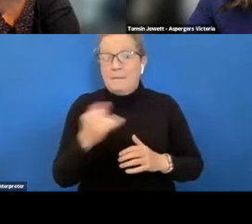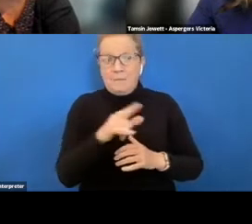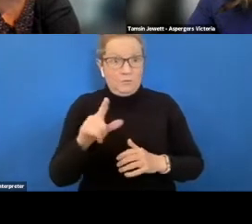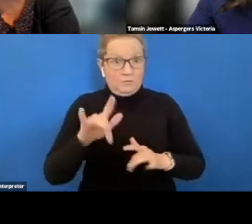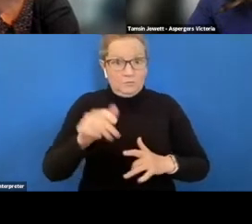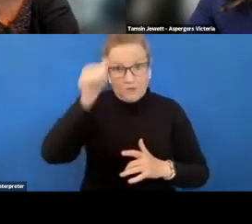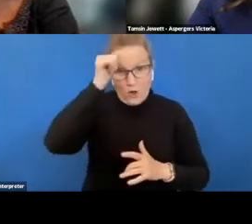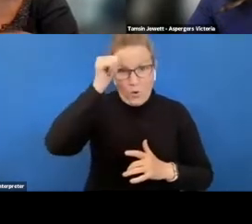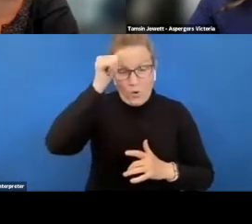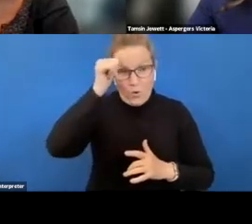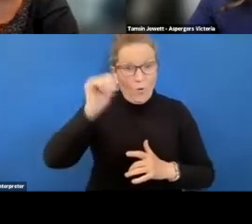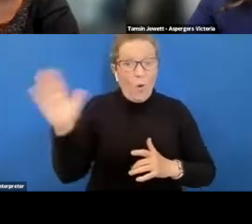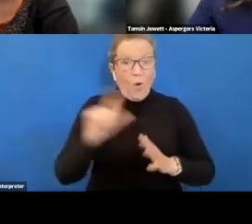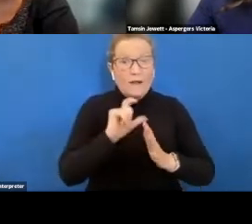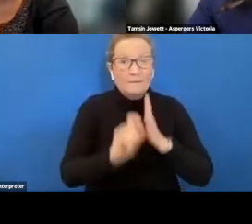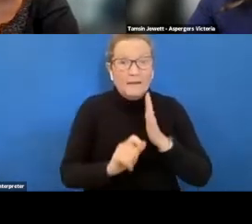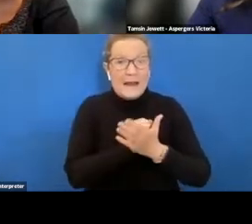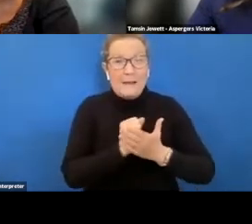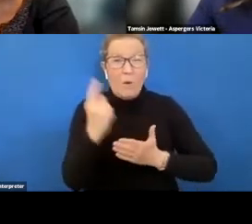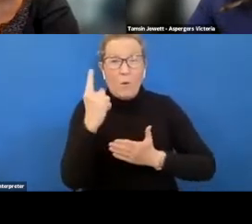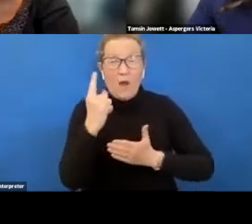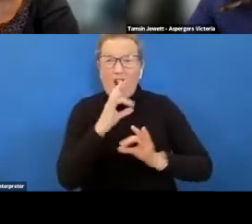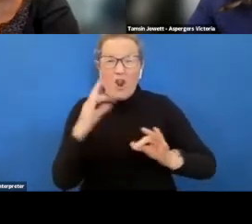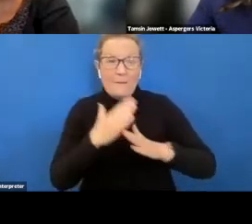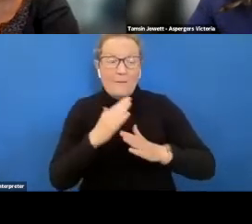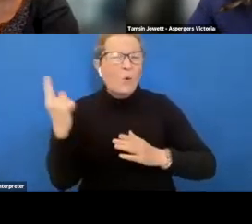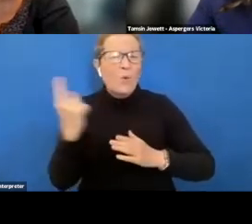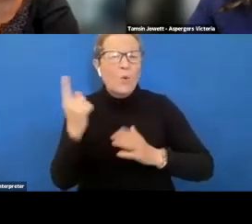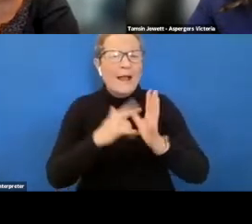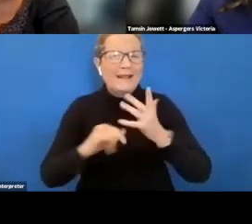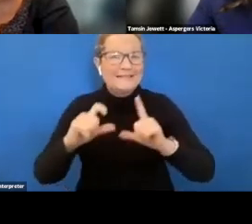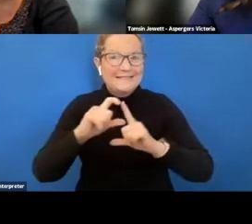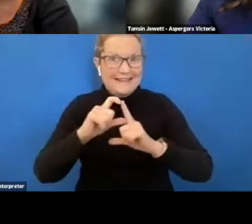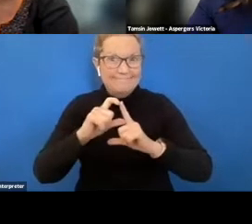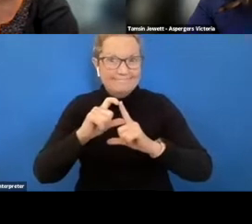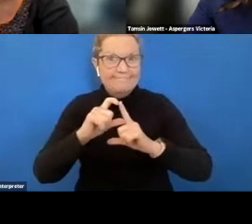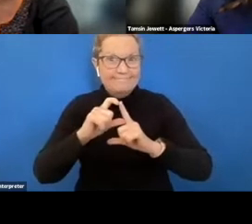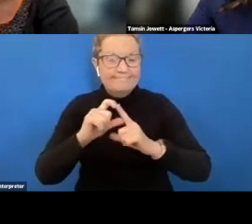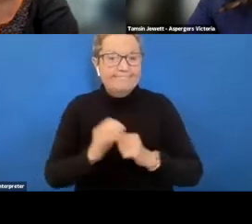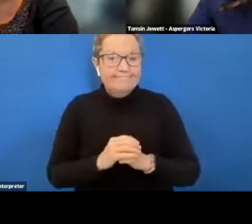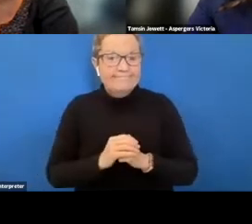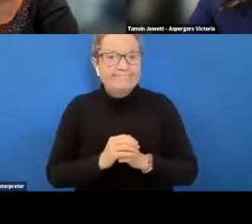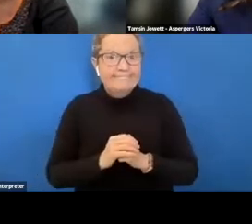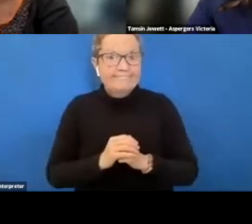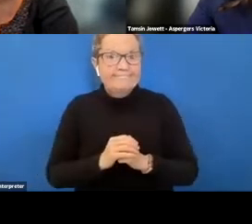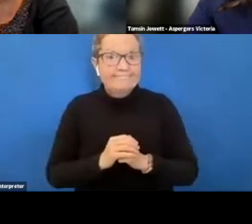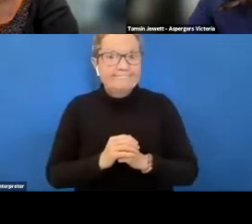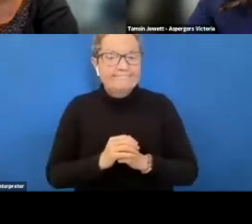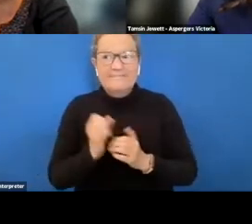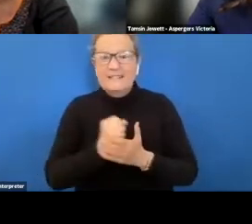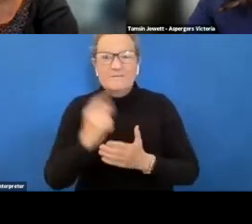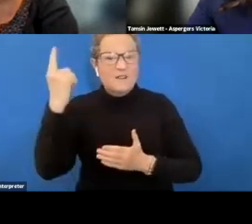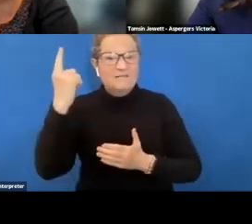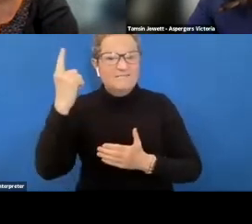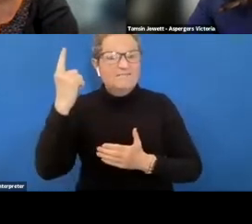highest of all disabilities and six times higher than the neurotypical rate of unemployment and that's